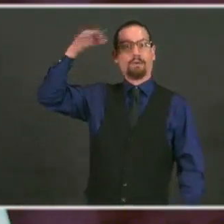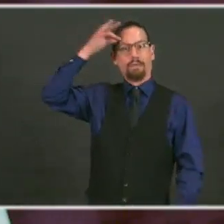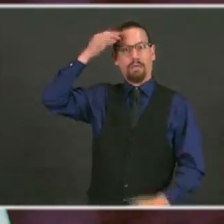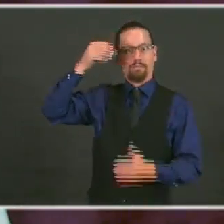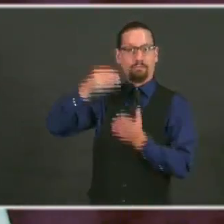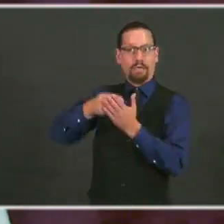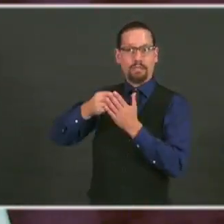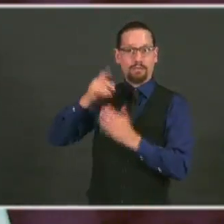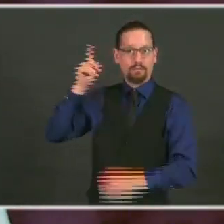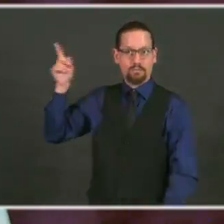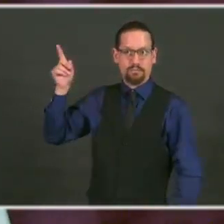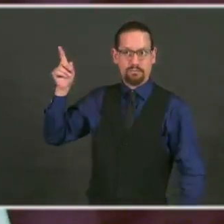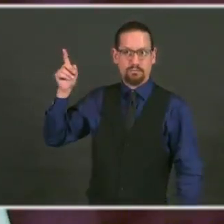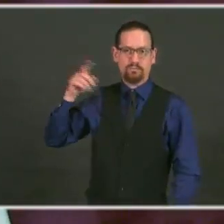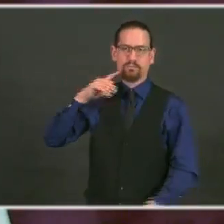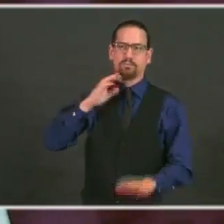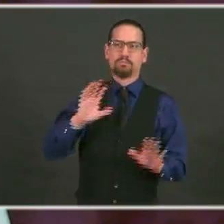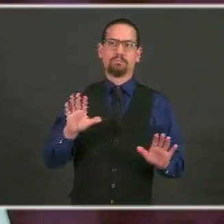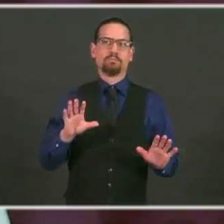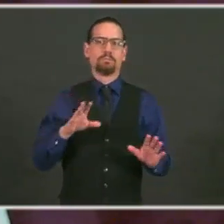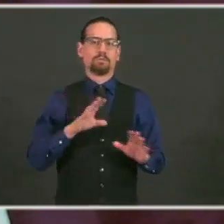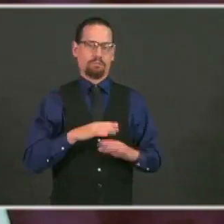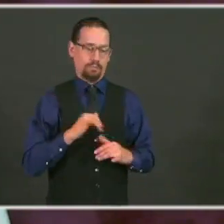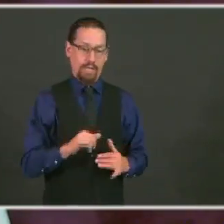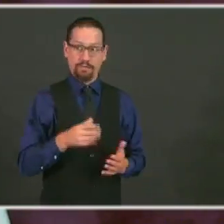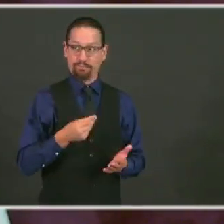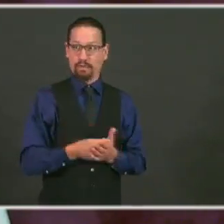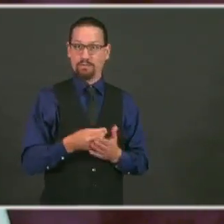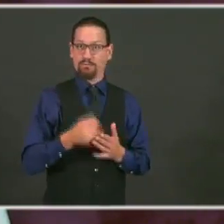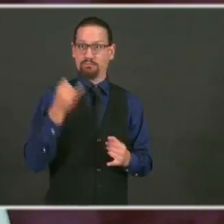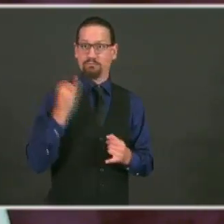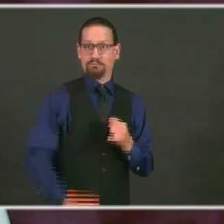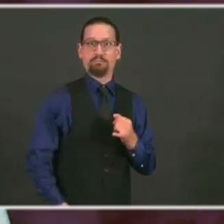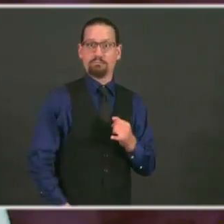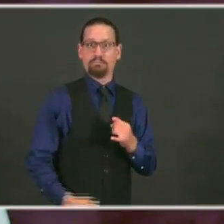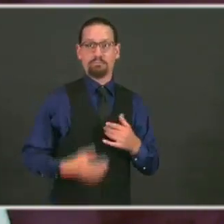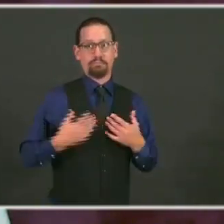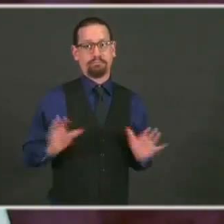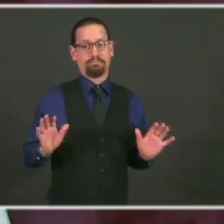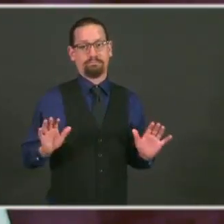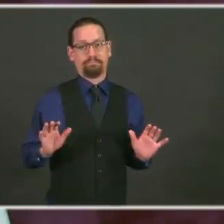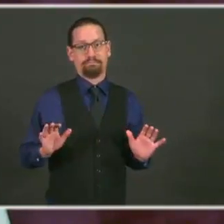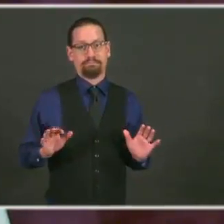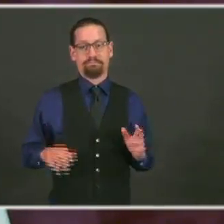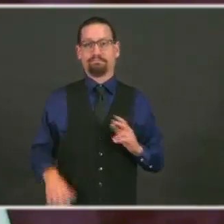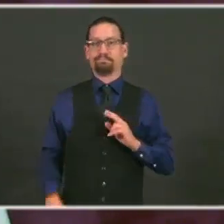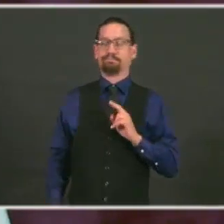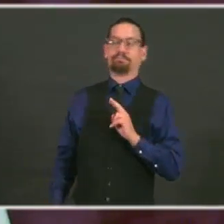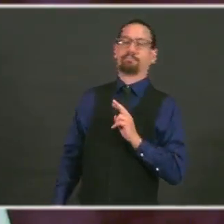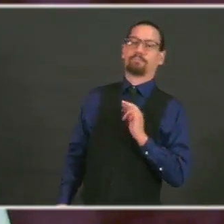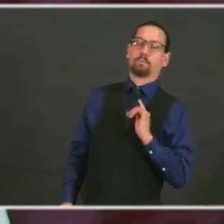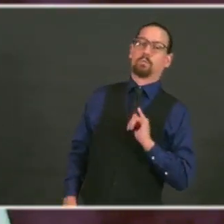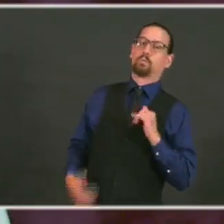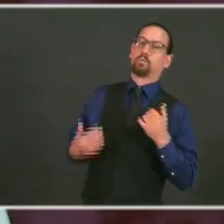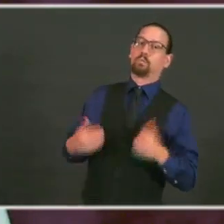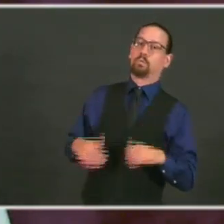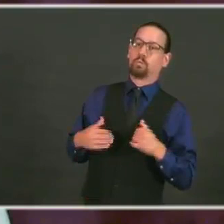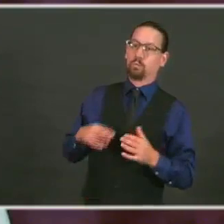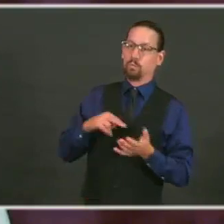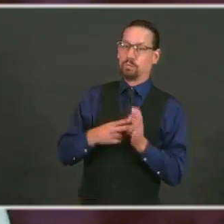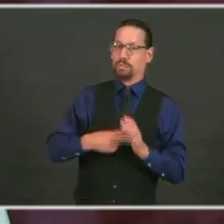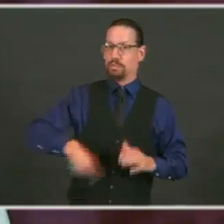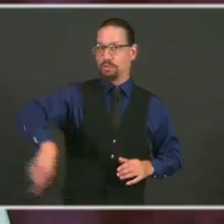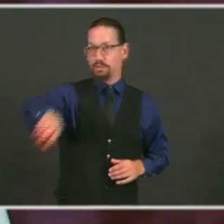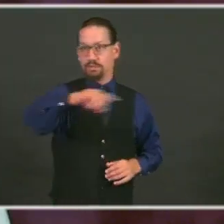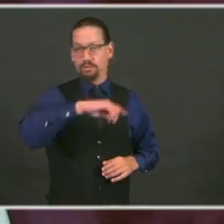additional funding available after this. But to those Rhode Islanders who are unemployed, every week during that